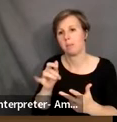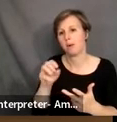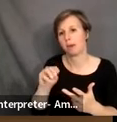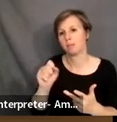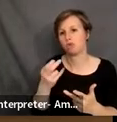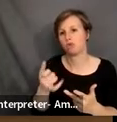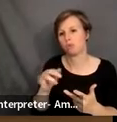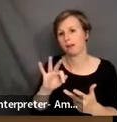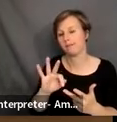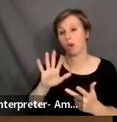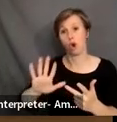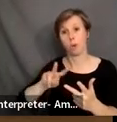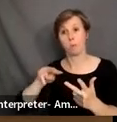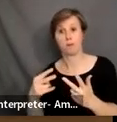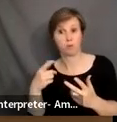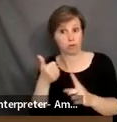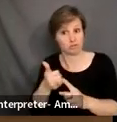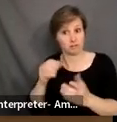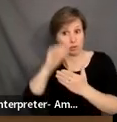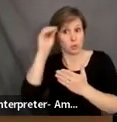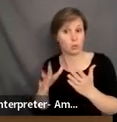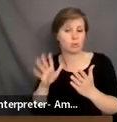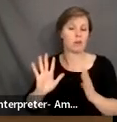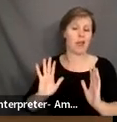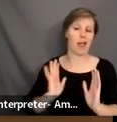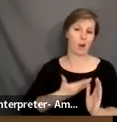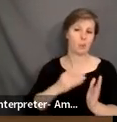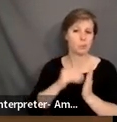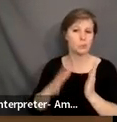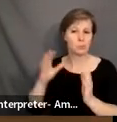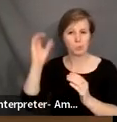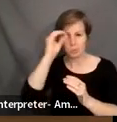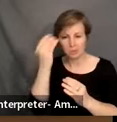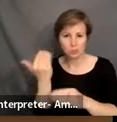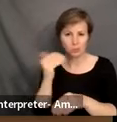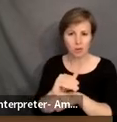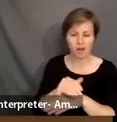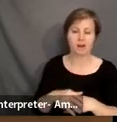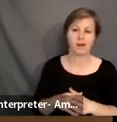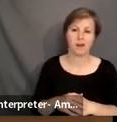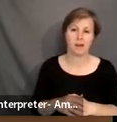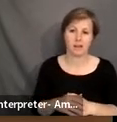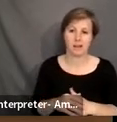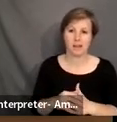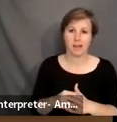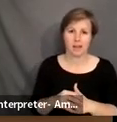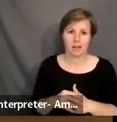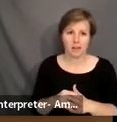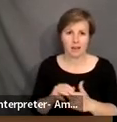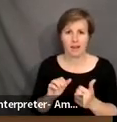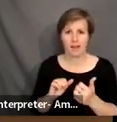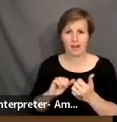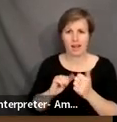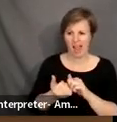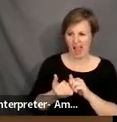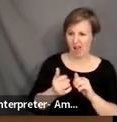point of view as a student. She is our student voice tonight, and how she was reflected, how her experience was or was not reflected in